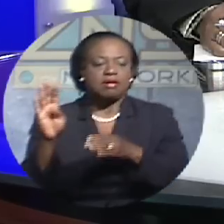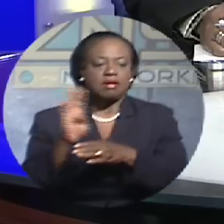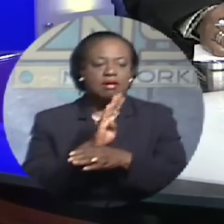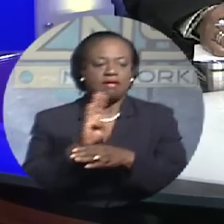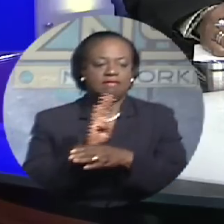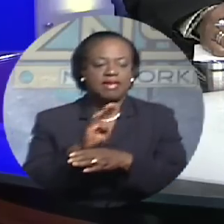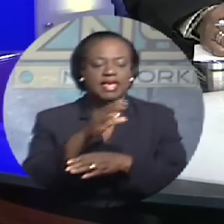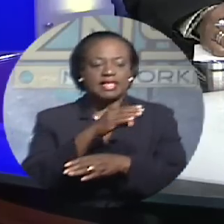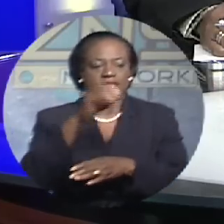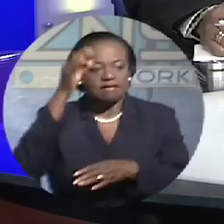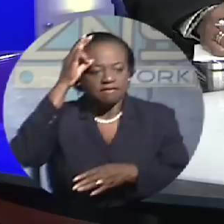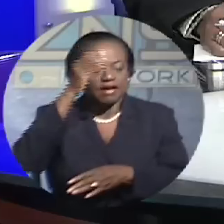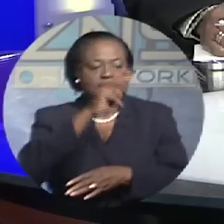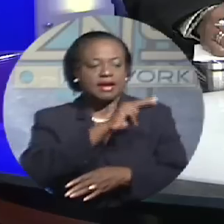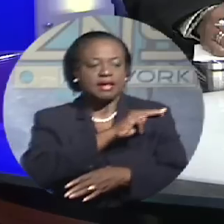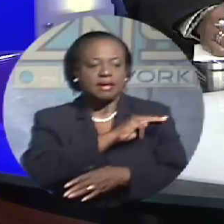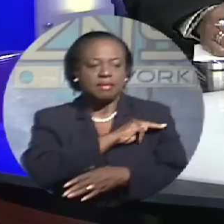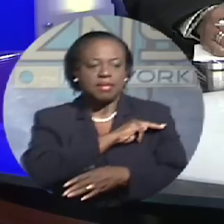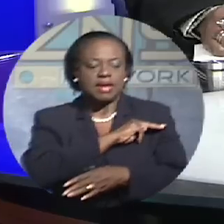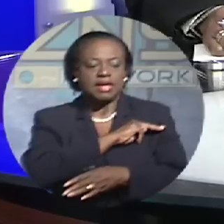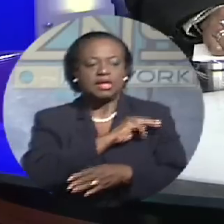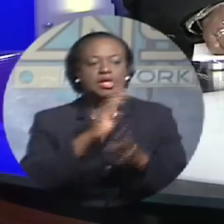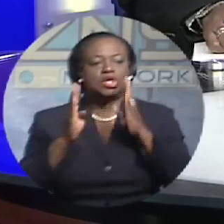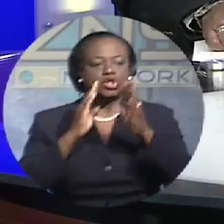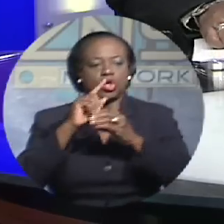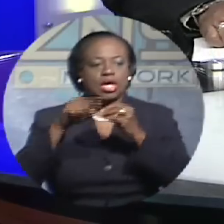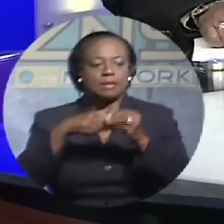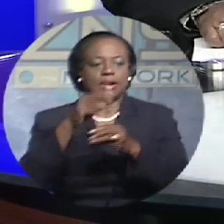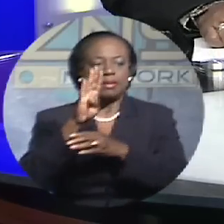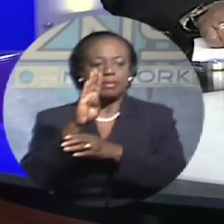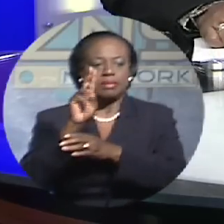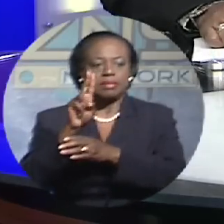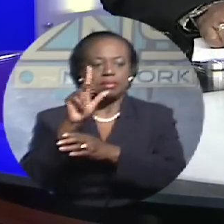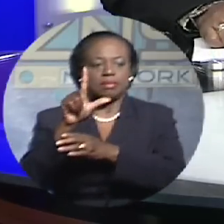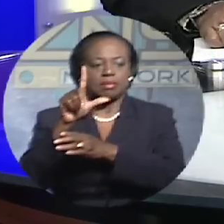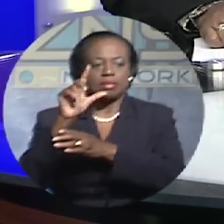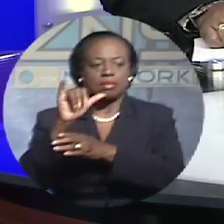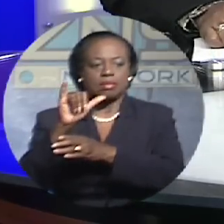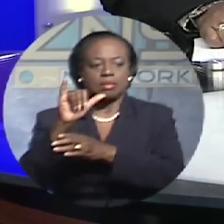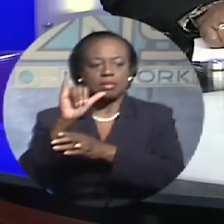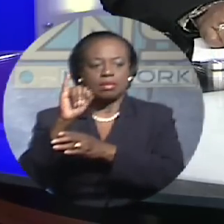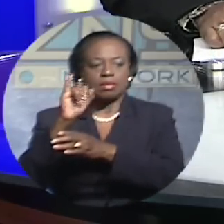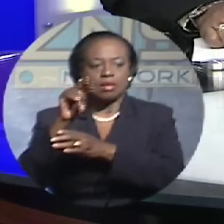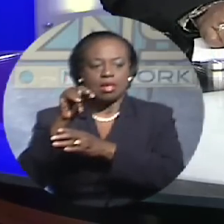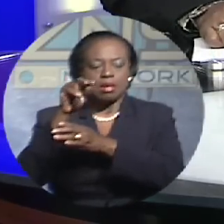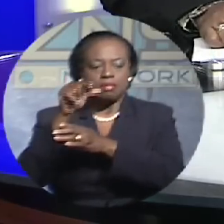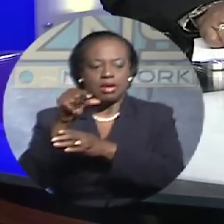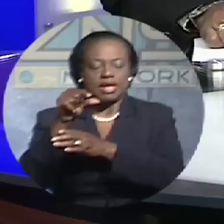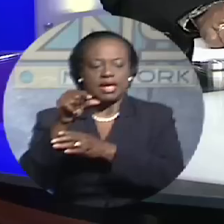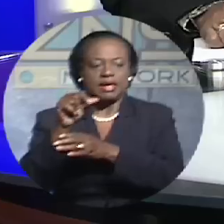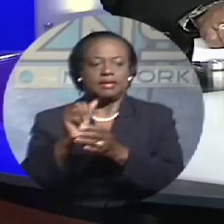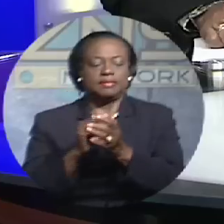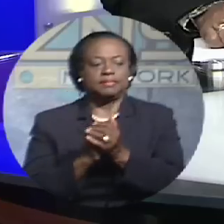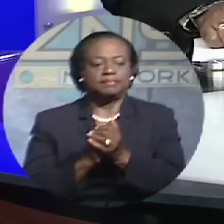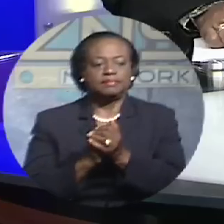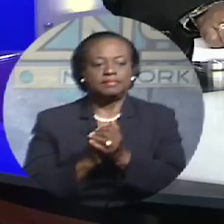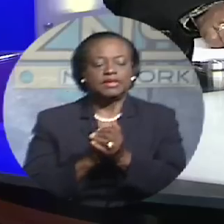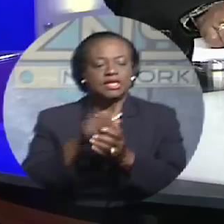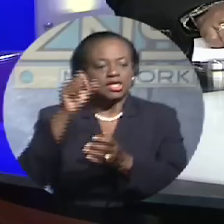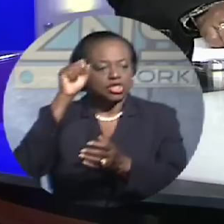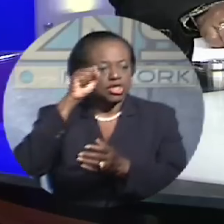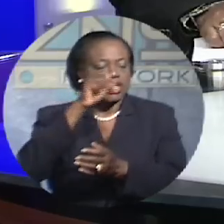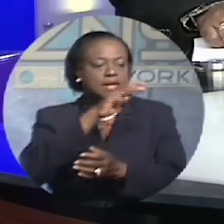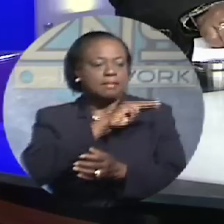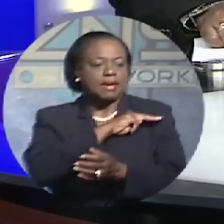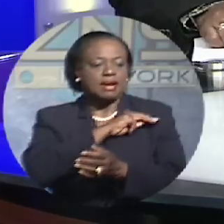while building a case particularly for persons of different sexual orientation who too find themselves being bullied. Shanique Miller